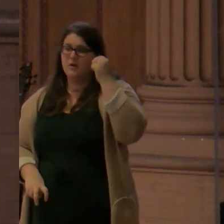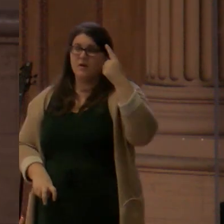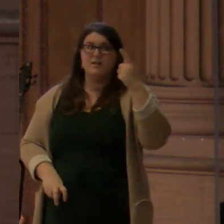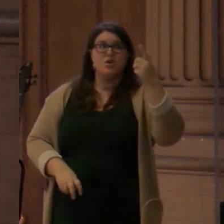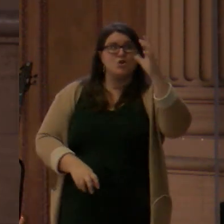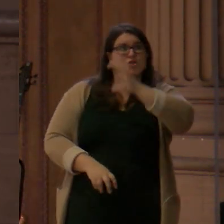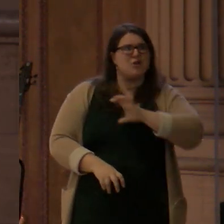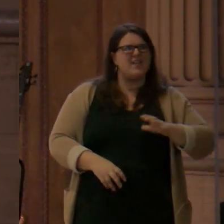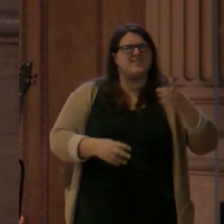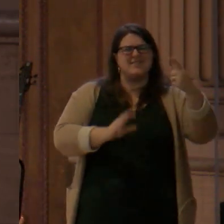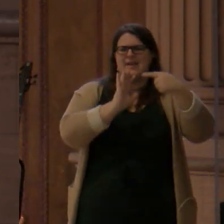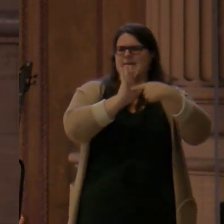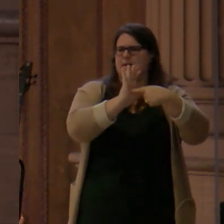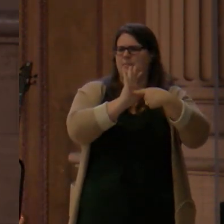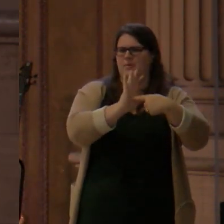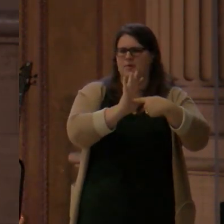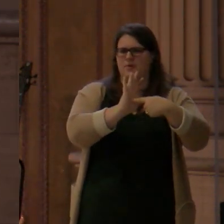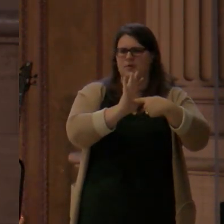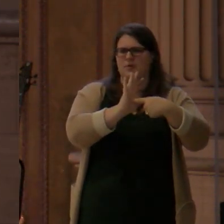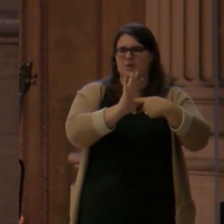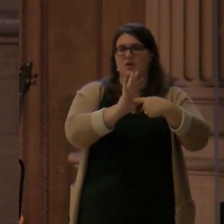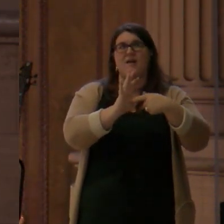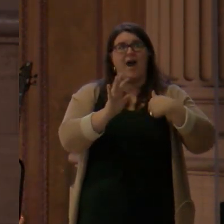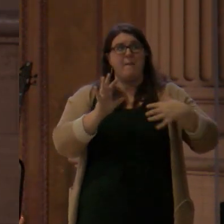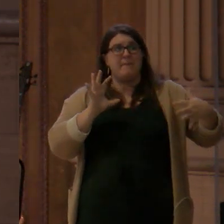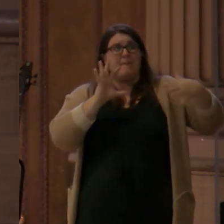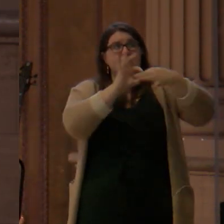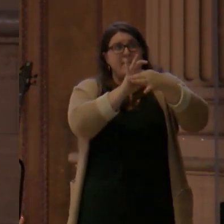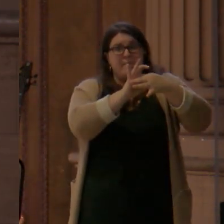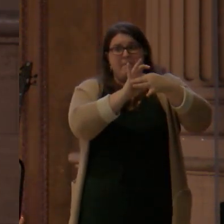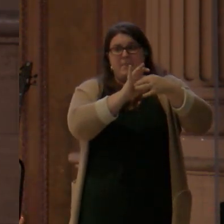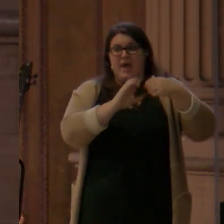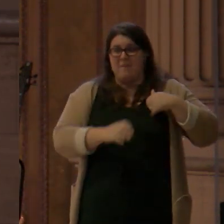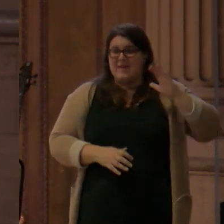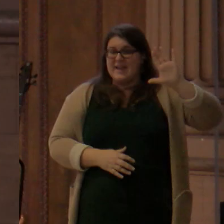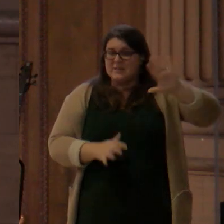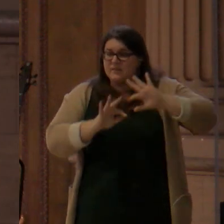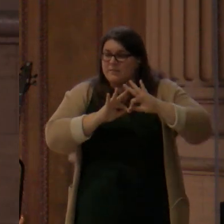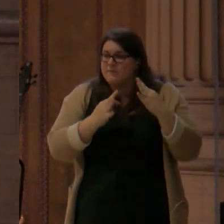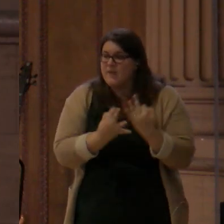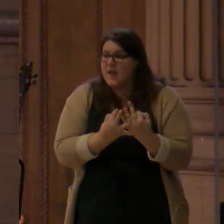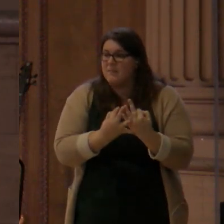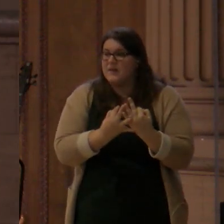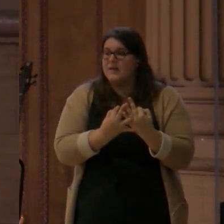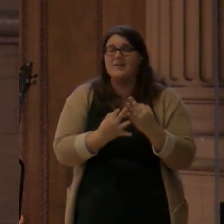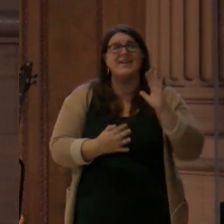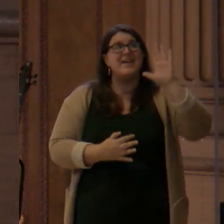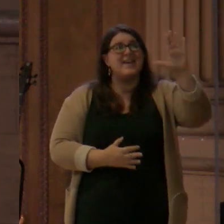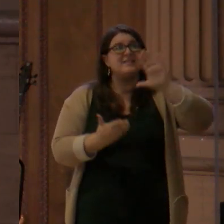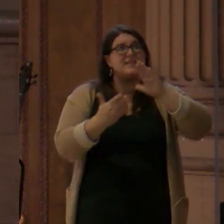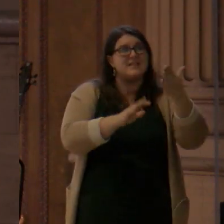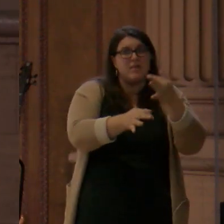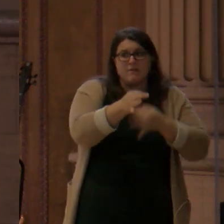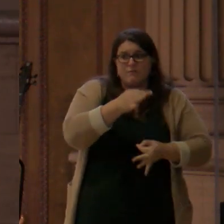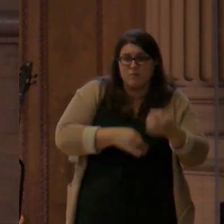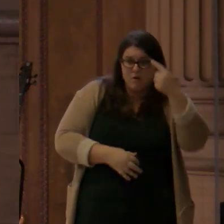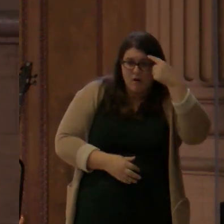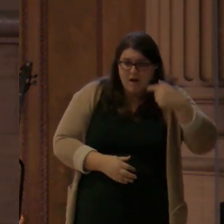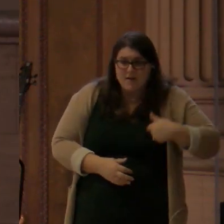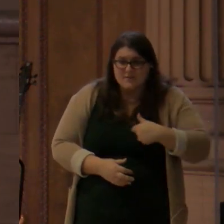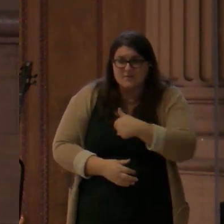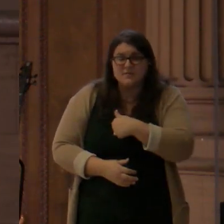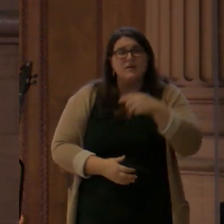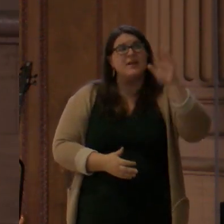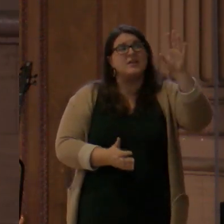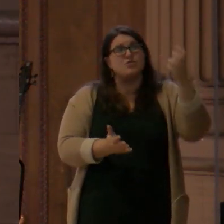Christ, because you are united to him by your faith, his death becomes our death, his resurrection becomes